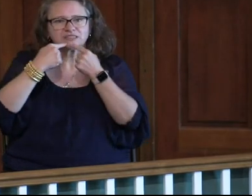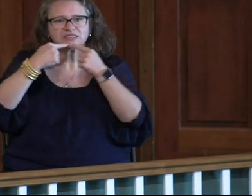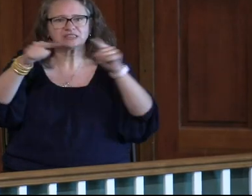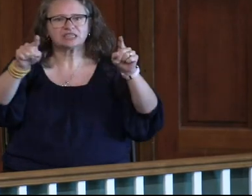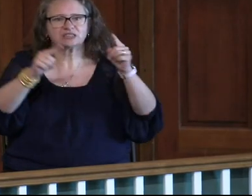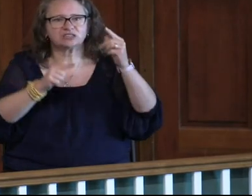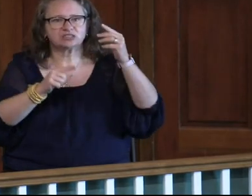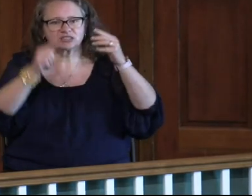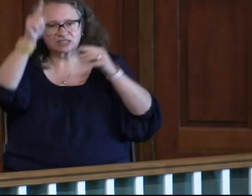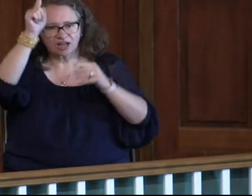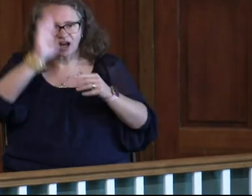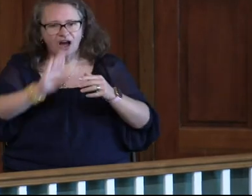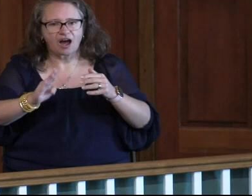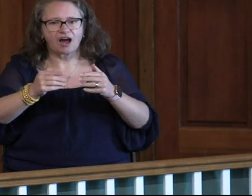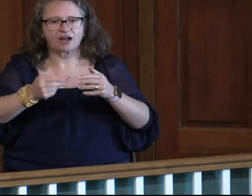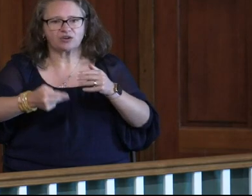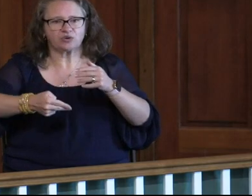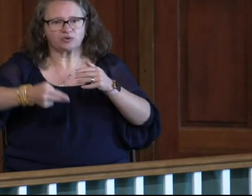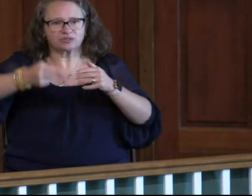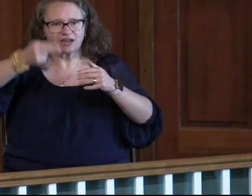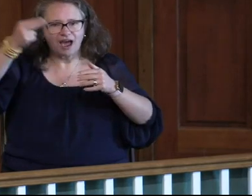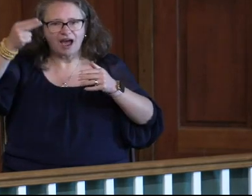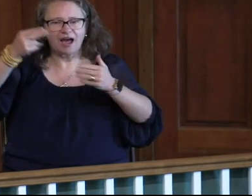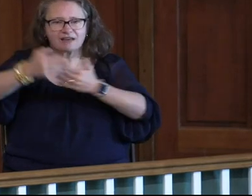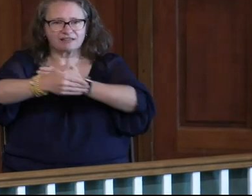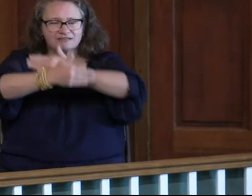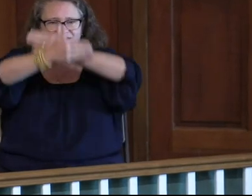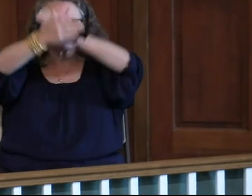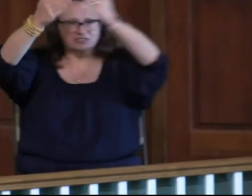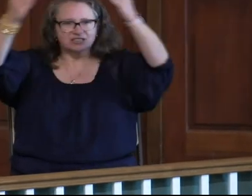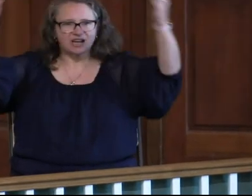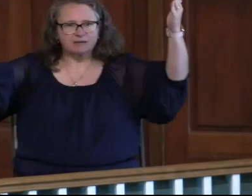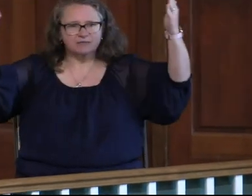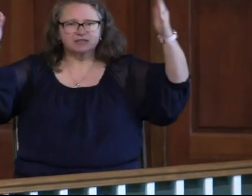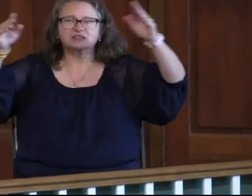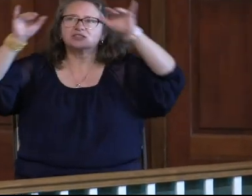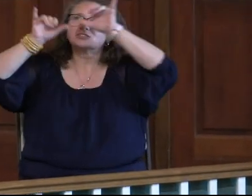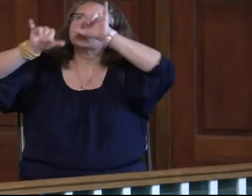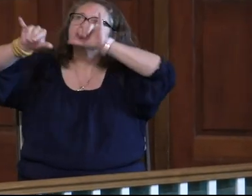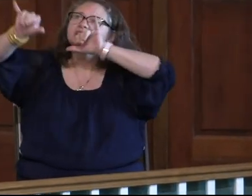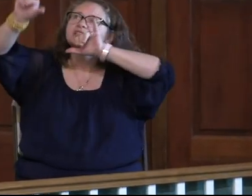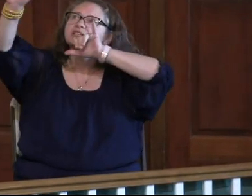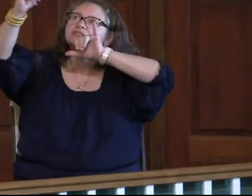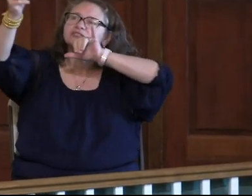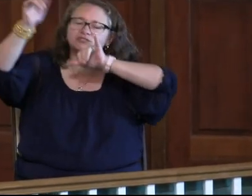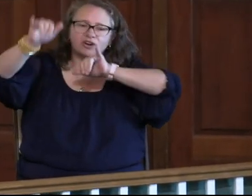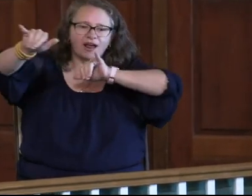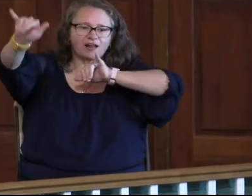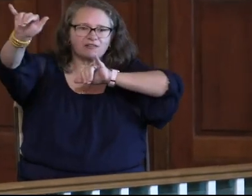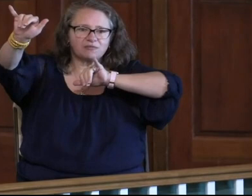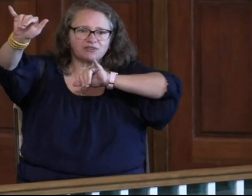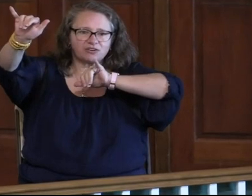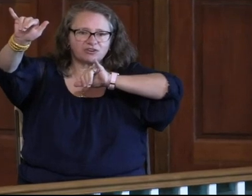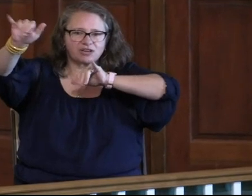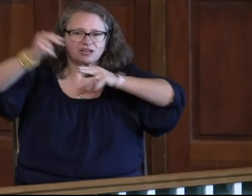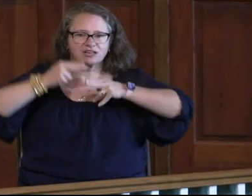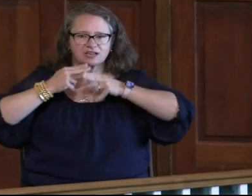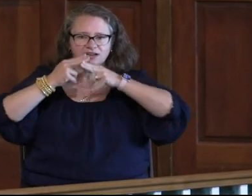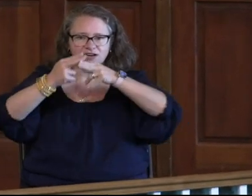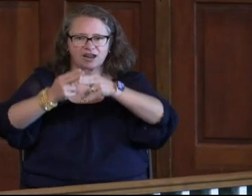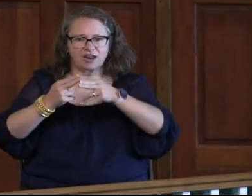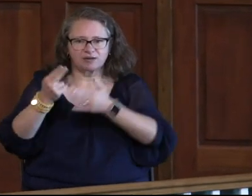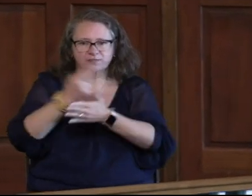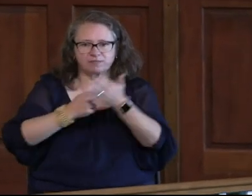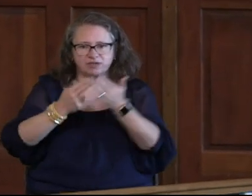says the one who is high and lifted up, who inhabits eternity, whose name